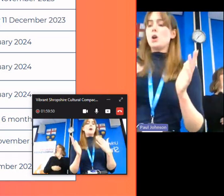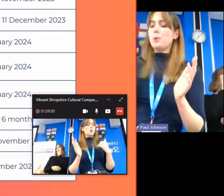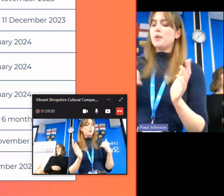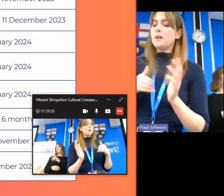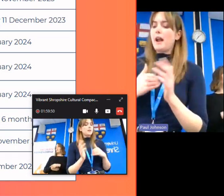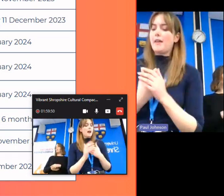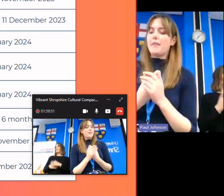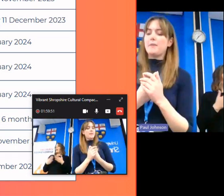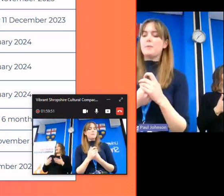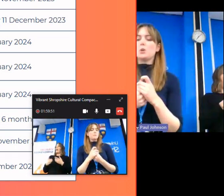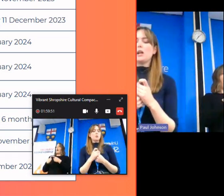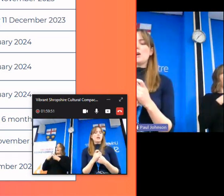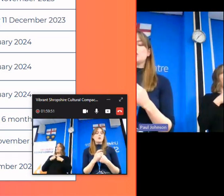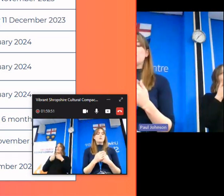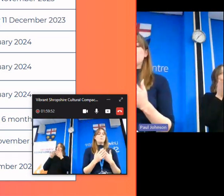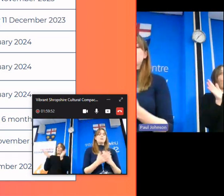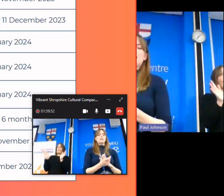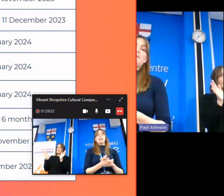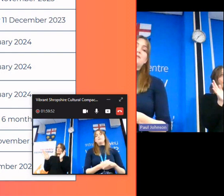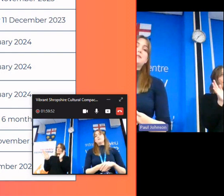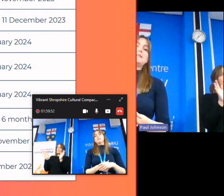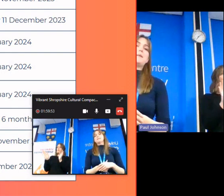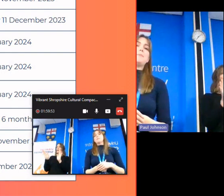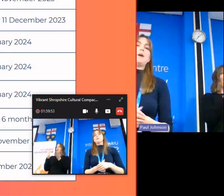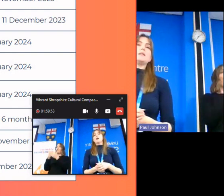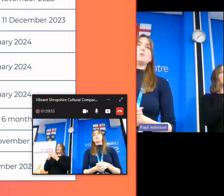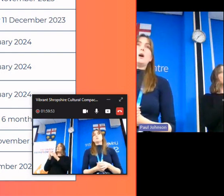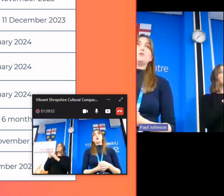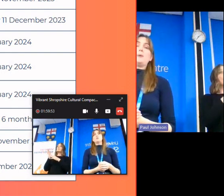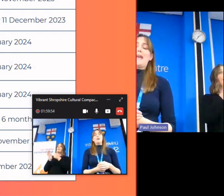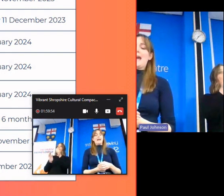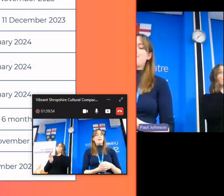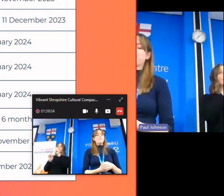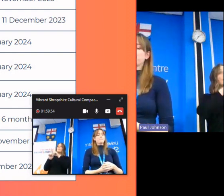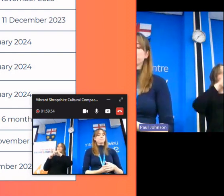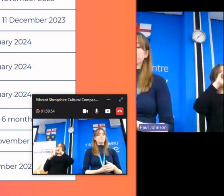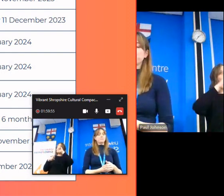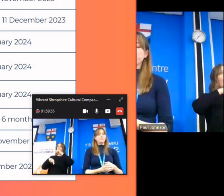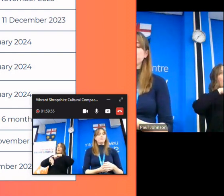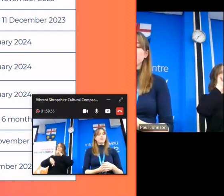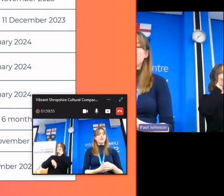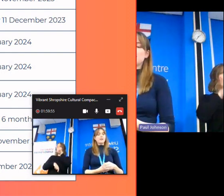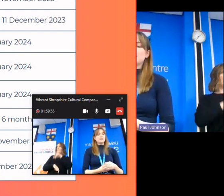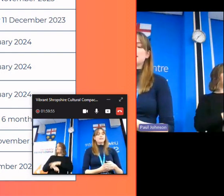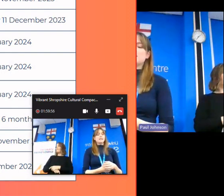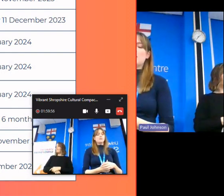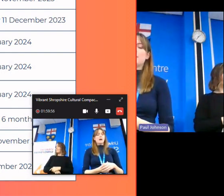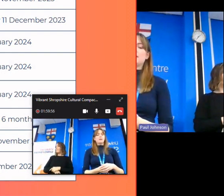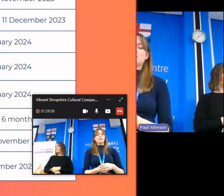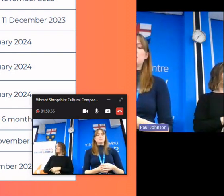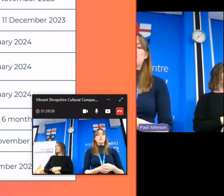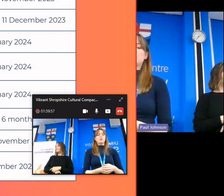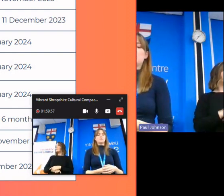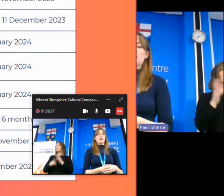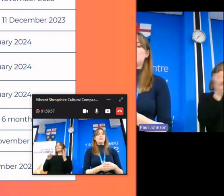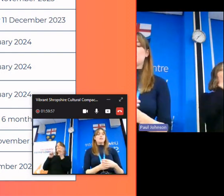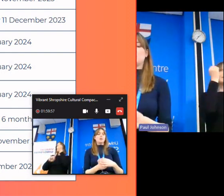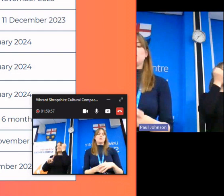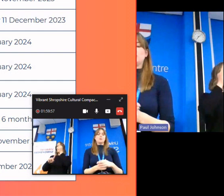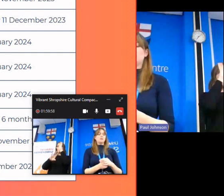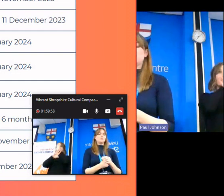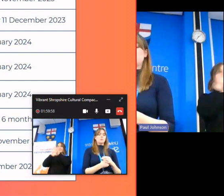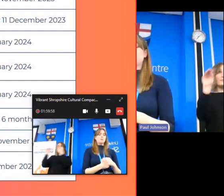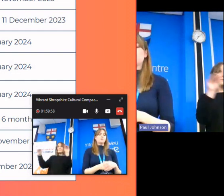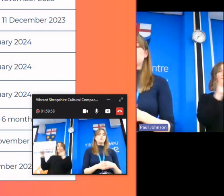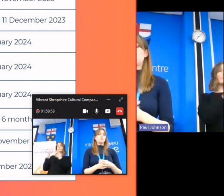applications are now open and will close on monday the 11th of december at 12 pm successful applicants will be notified